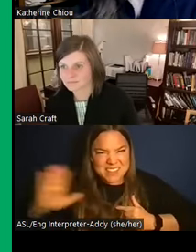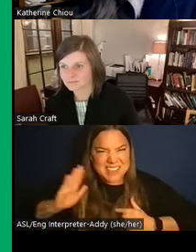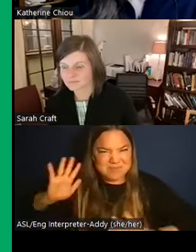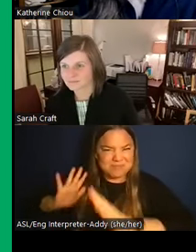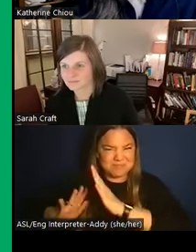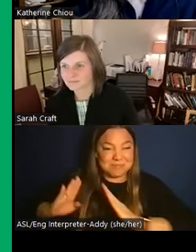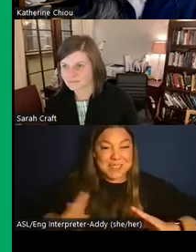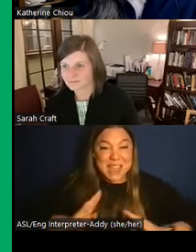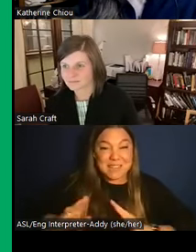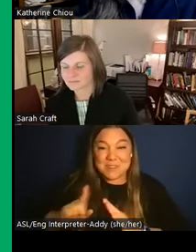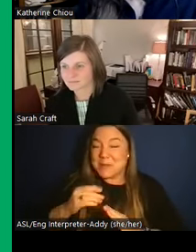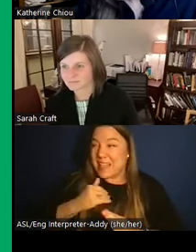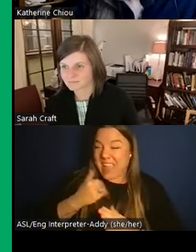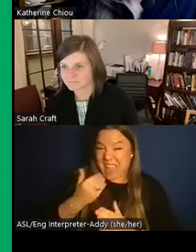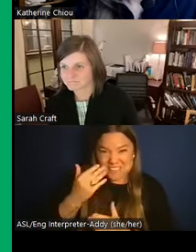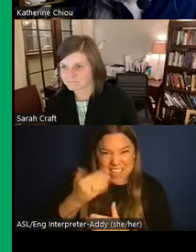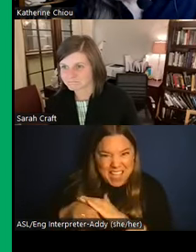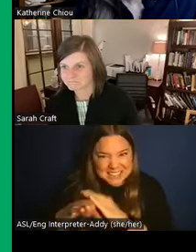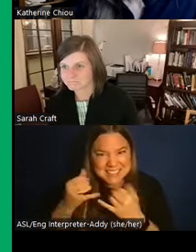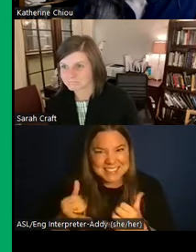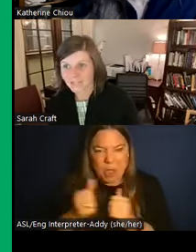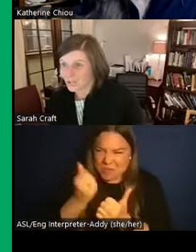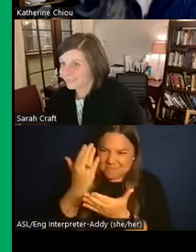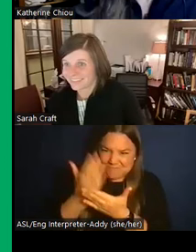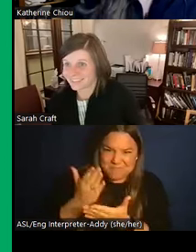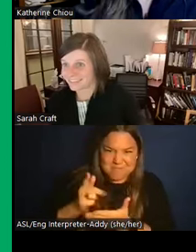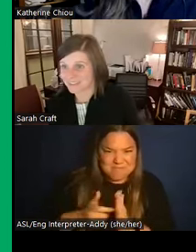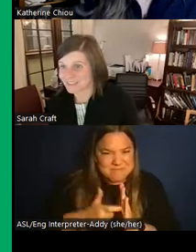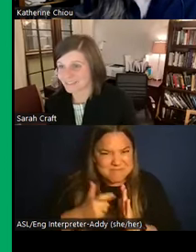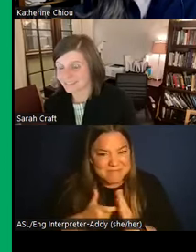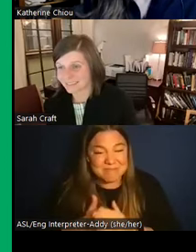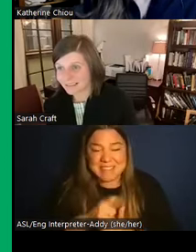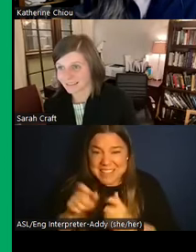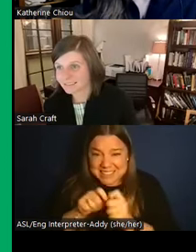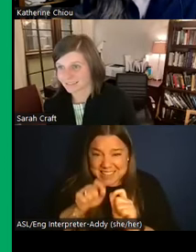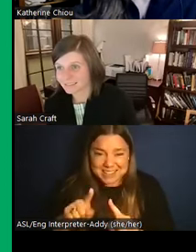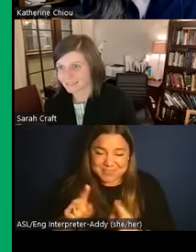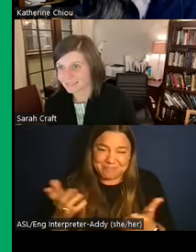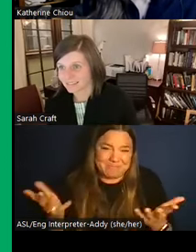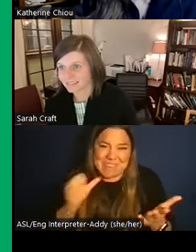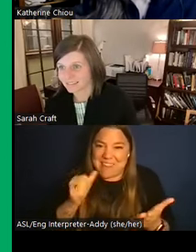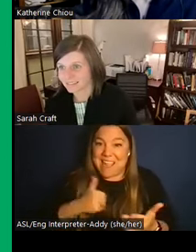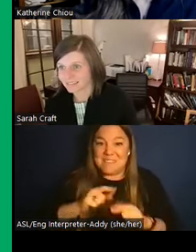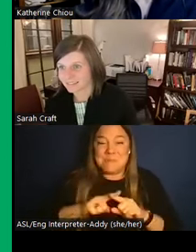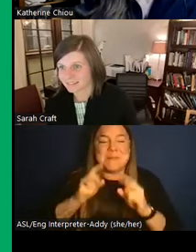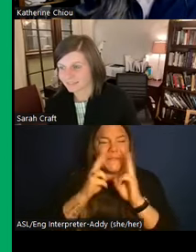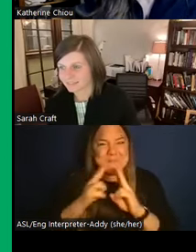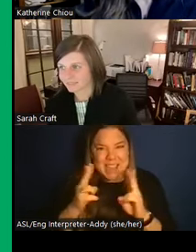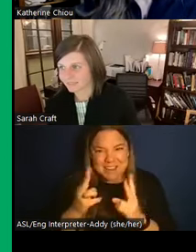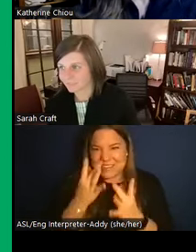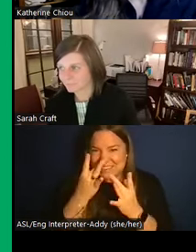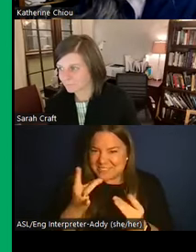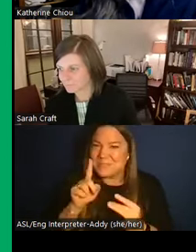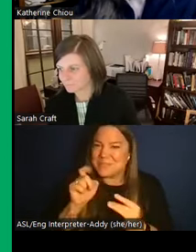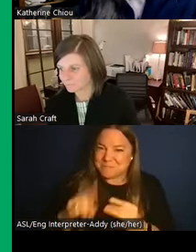through very interesting evidence. So I don't have the exact answer for you, but it does bring up a lot of very interesting questions. And I'm always